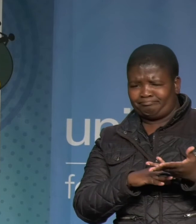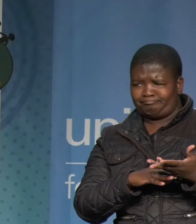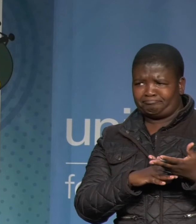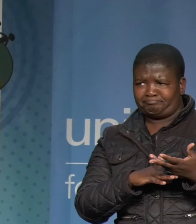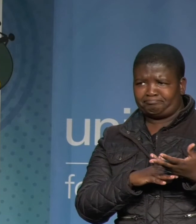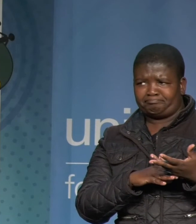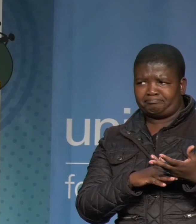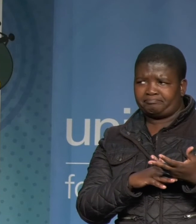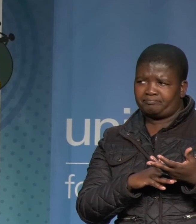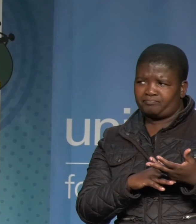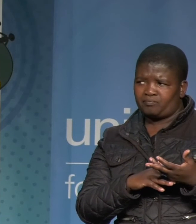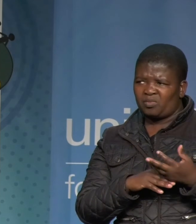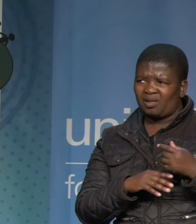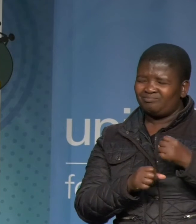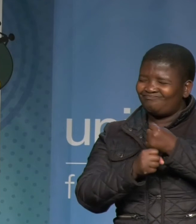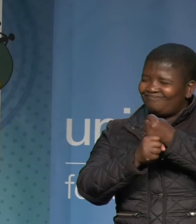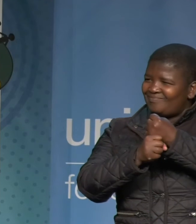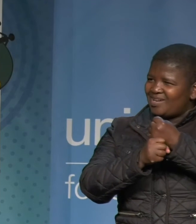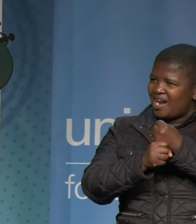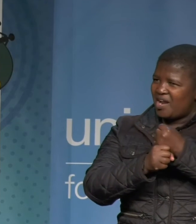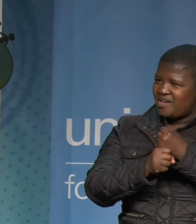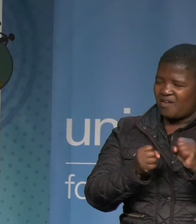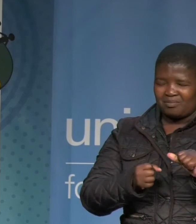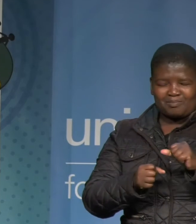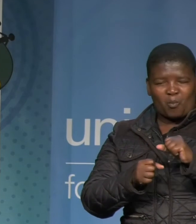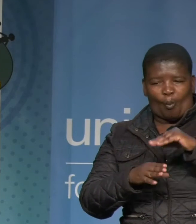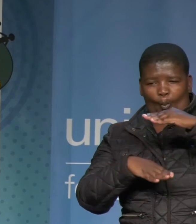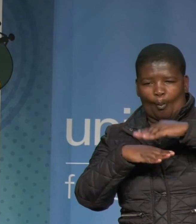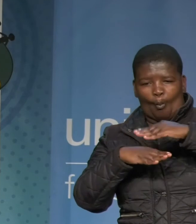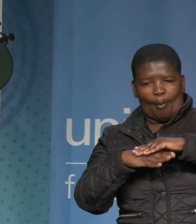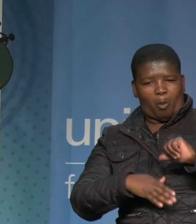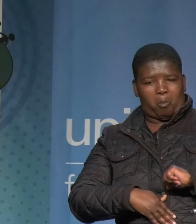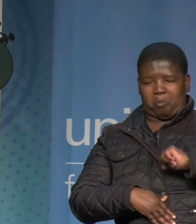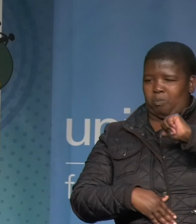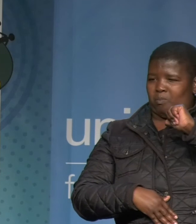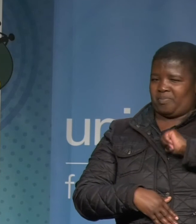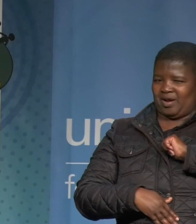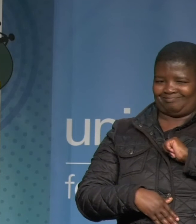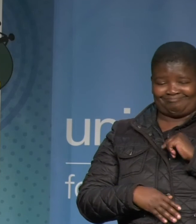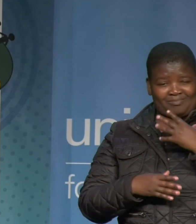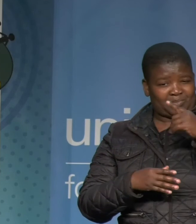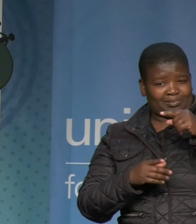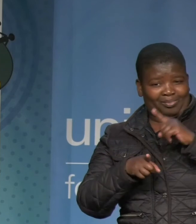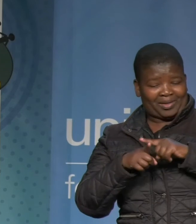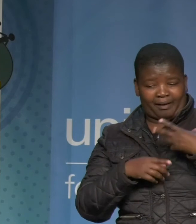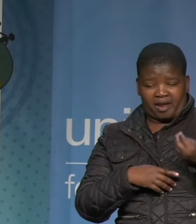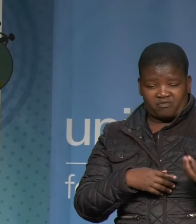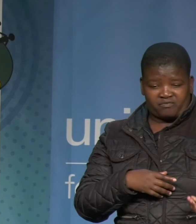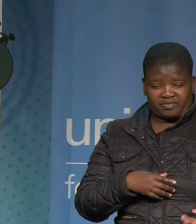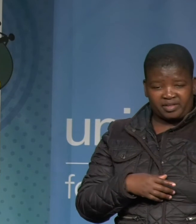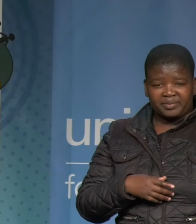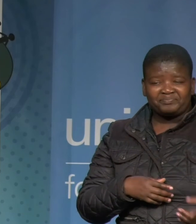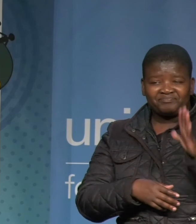over 30 years. I have never been more proud to be a child and youth care worker than I have here in South